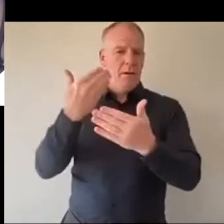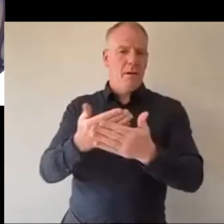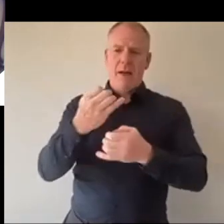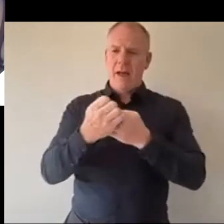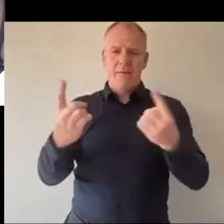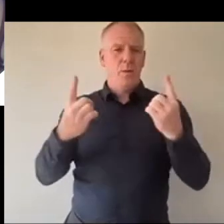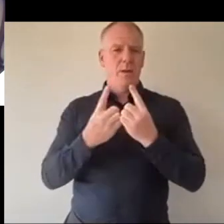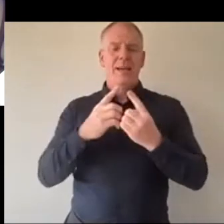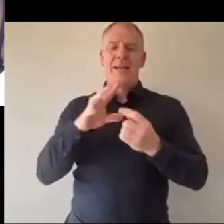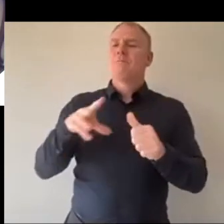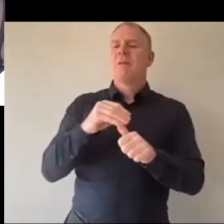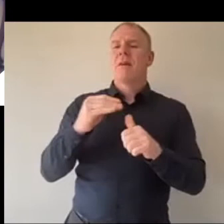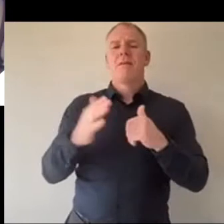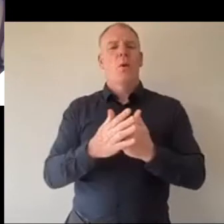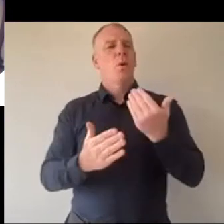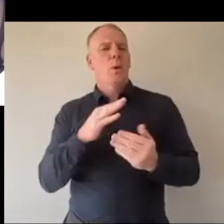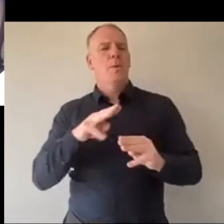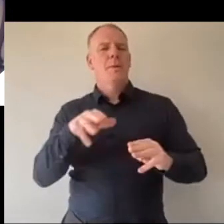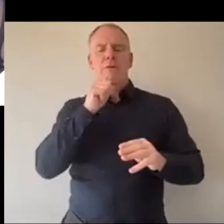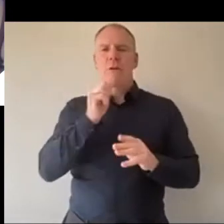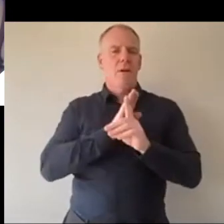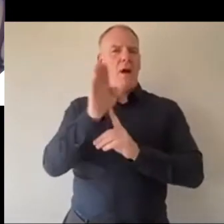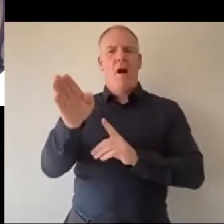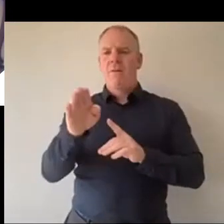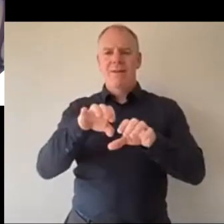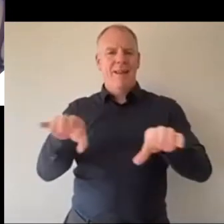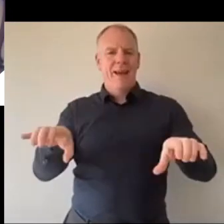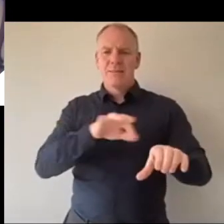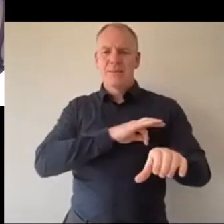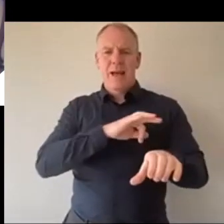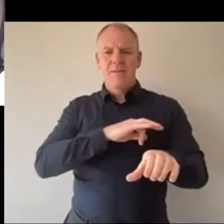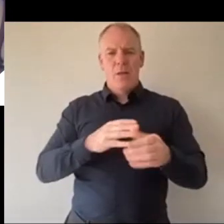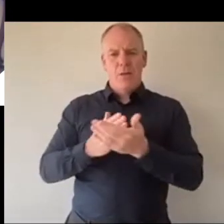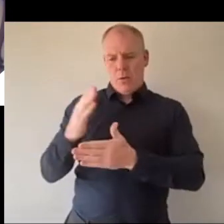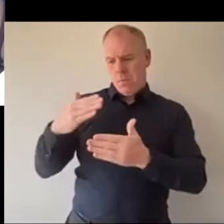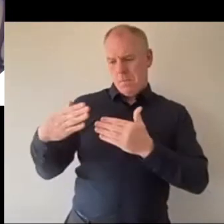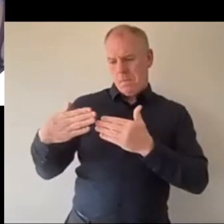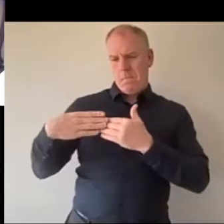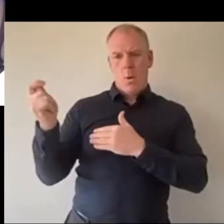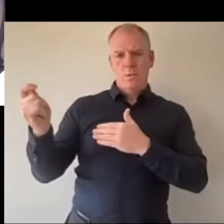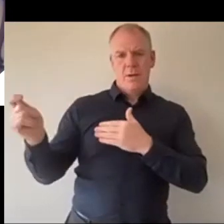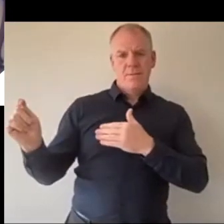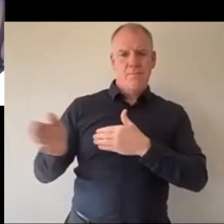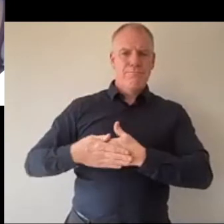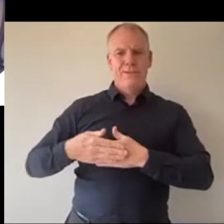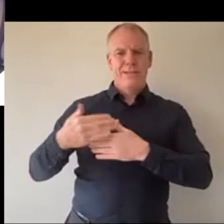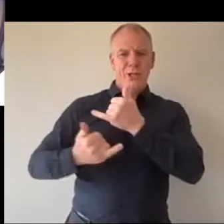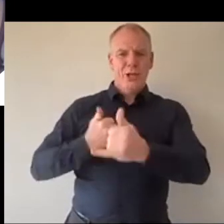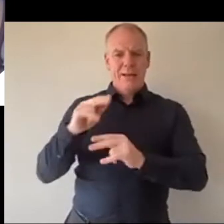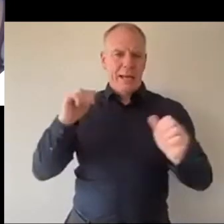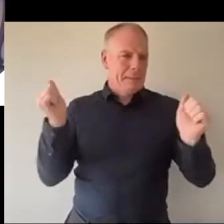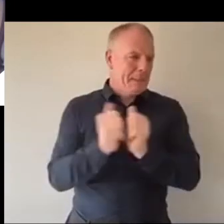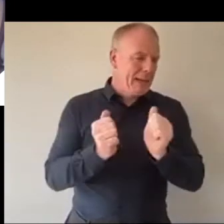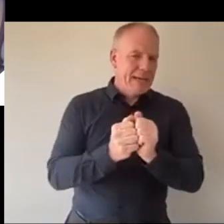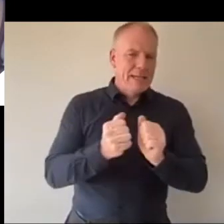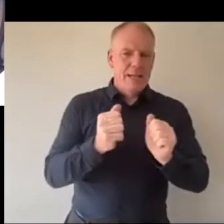particularly tough for young people who haven't been able to go into the bathroom during most of the year and who haven't been able to see their friends and who've just